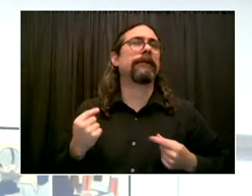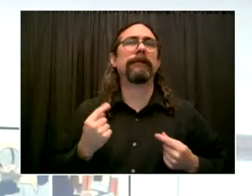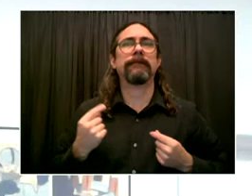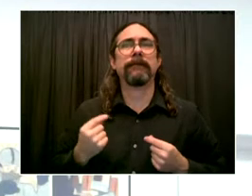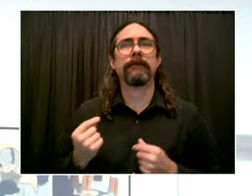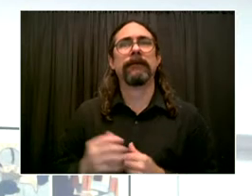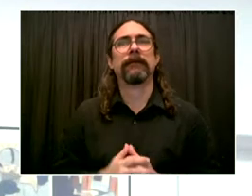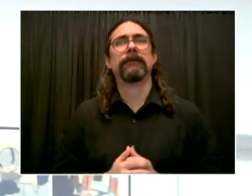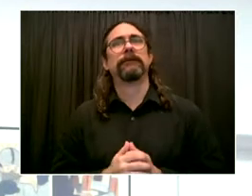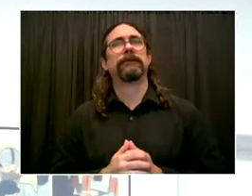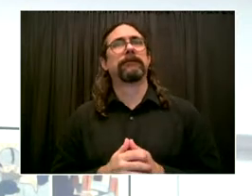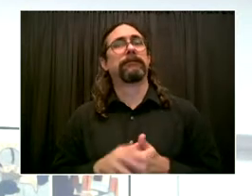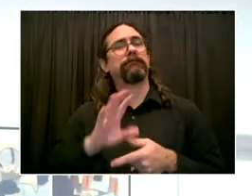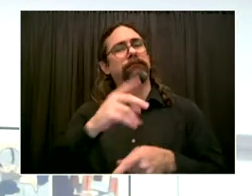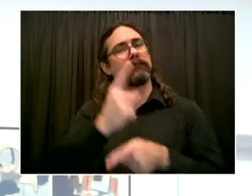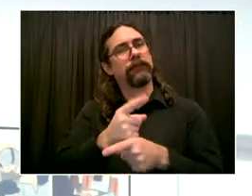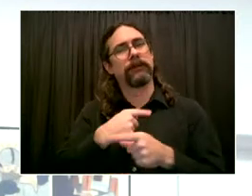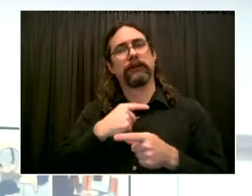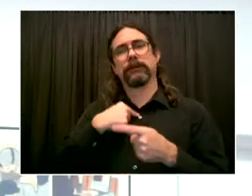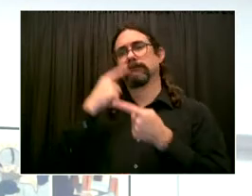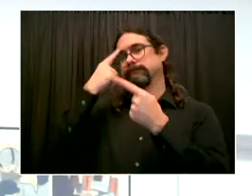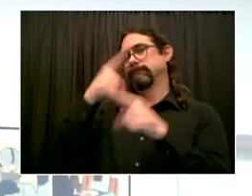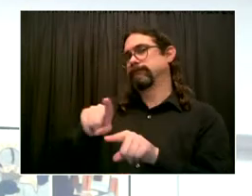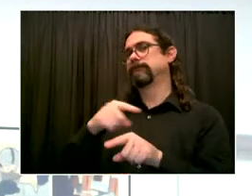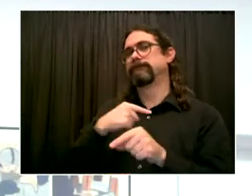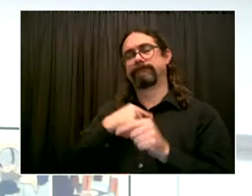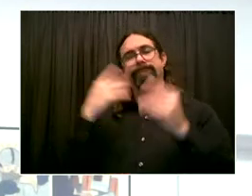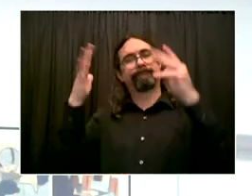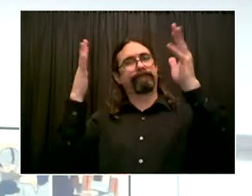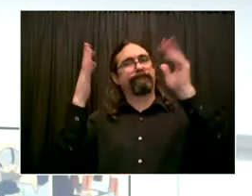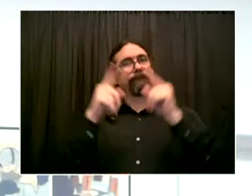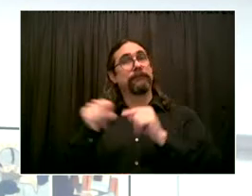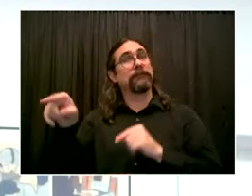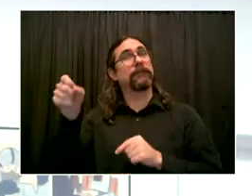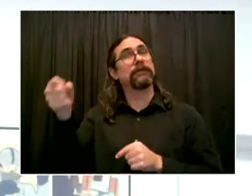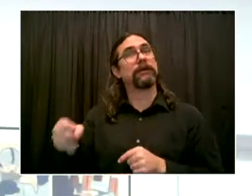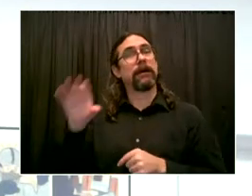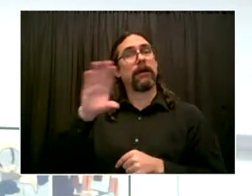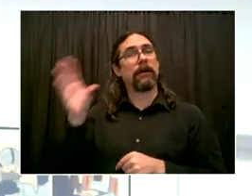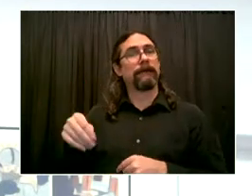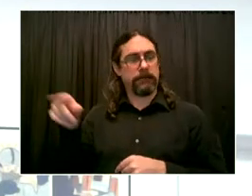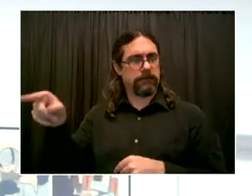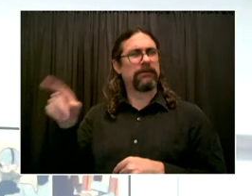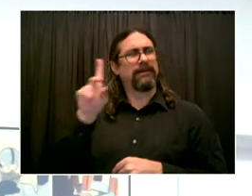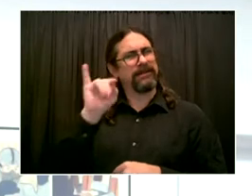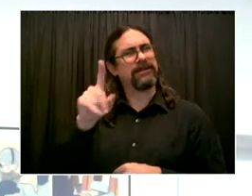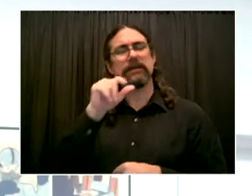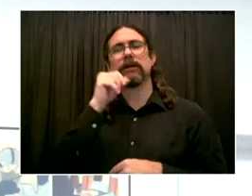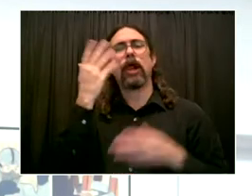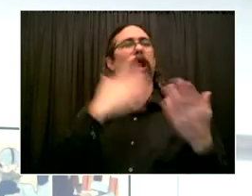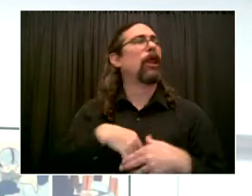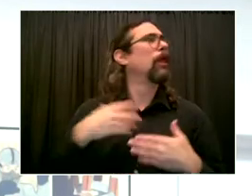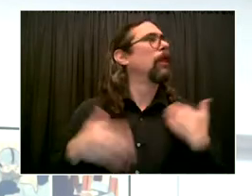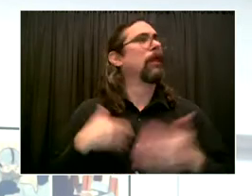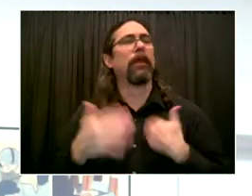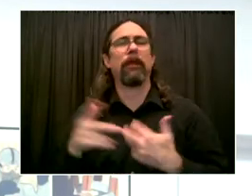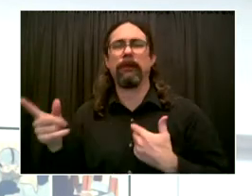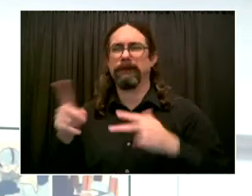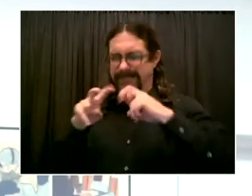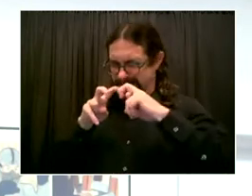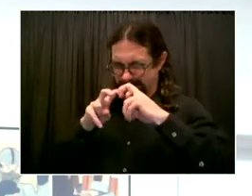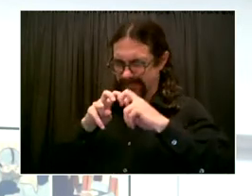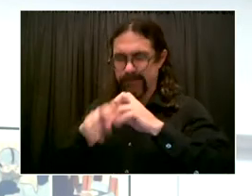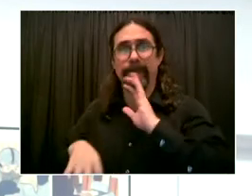in discovering the variant as well as their transparency. Allow me to break down what is currently known now in terms of